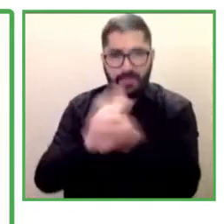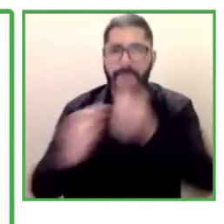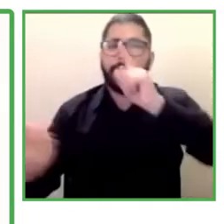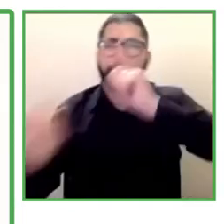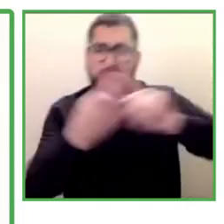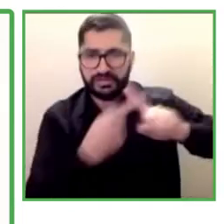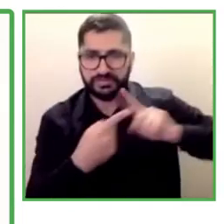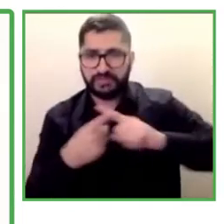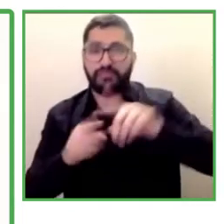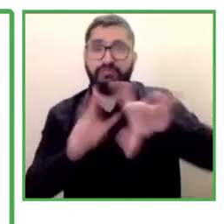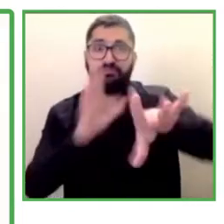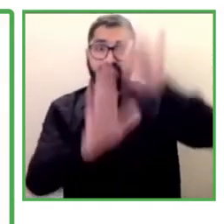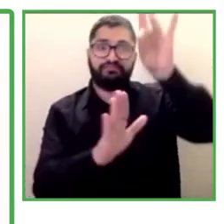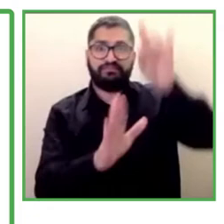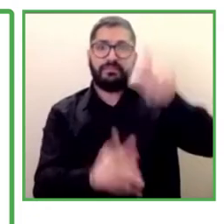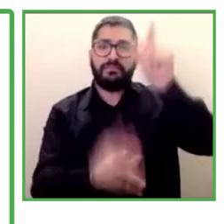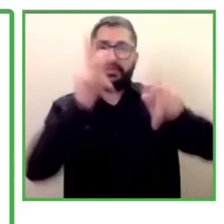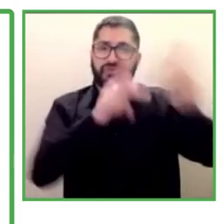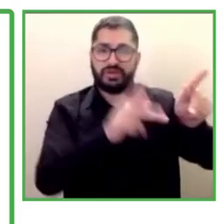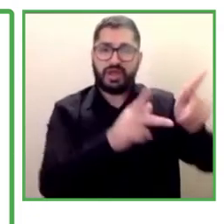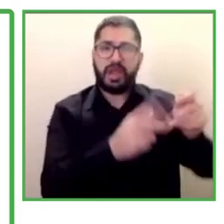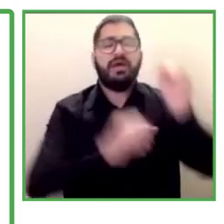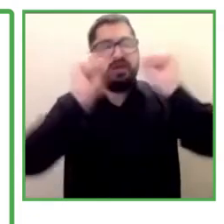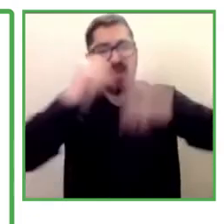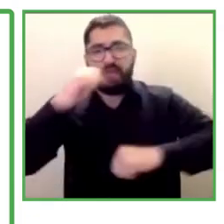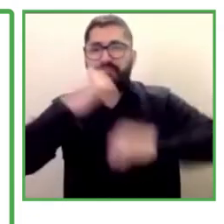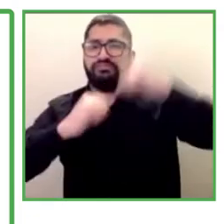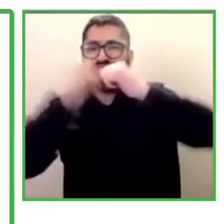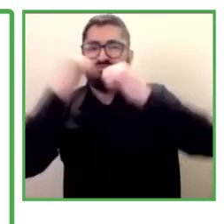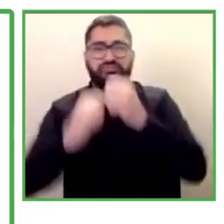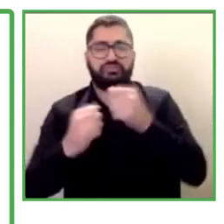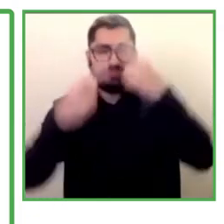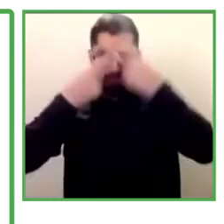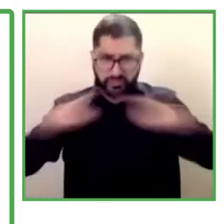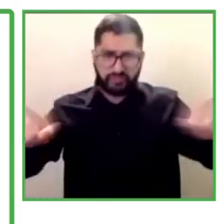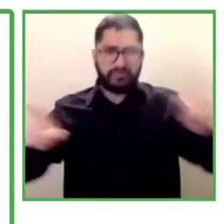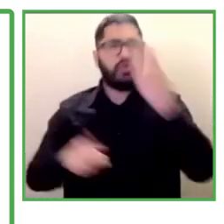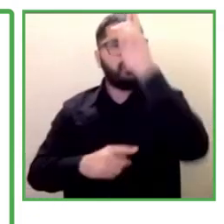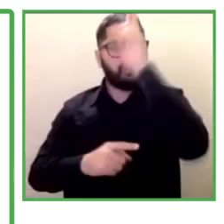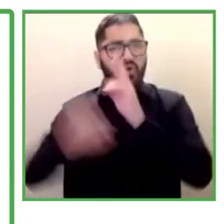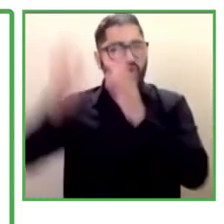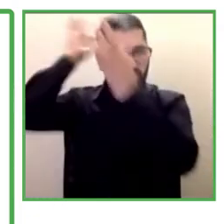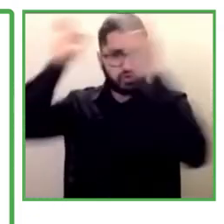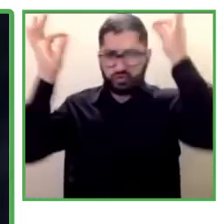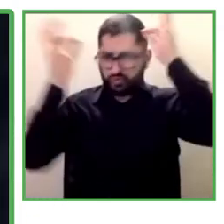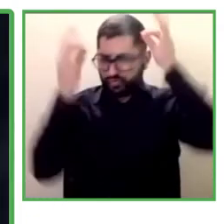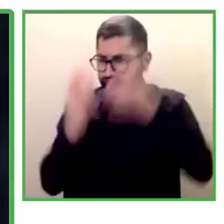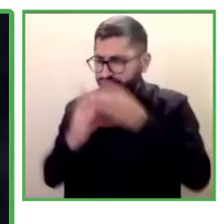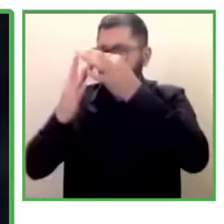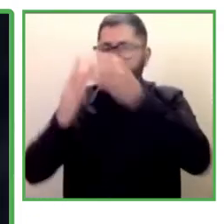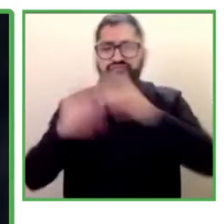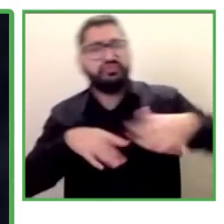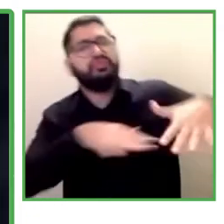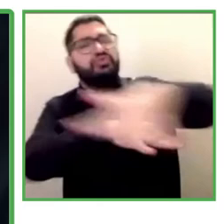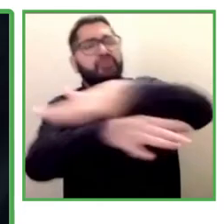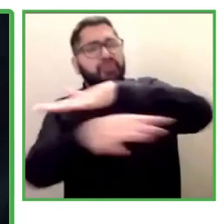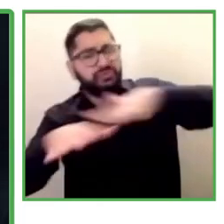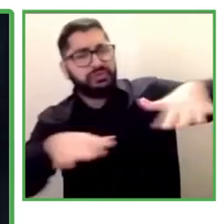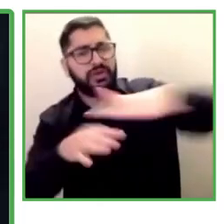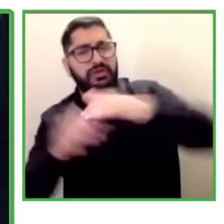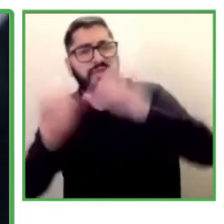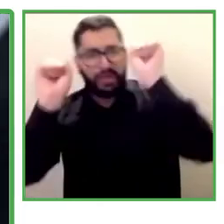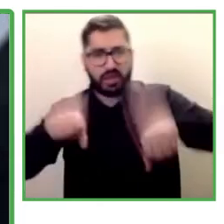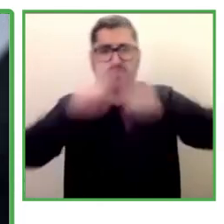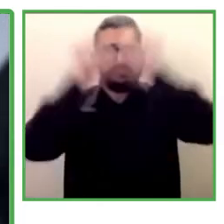to articulate and qualify the role of the disability and social actors and from the inclusion ecosystem for people with disabilities.